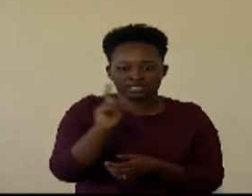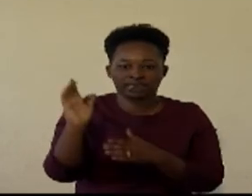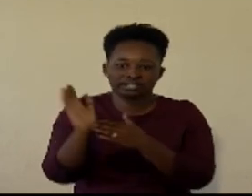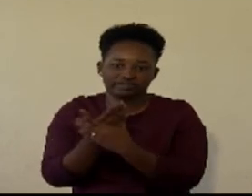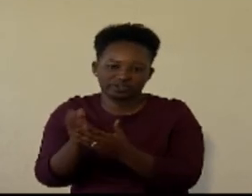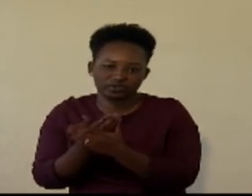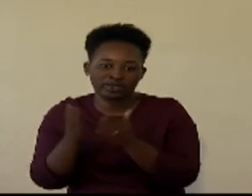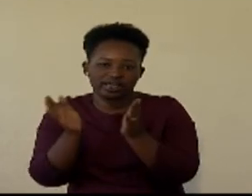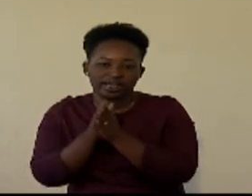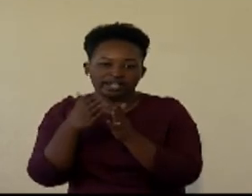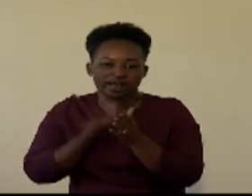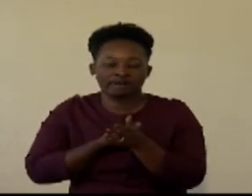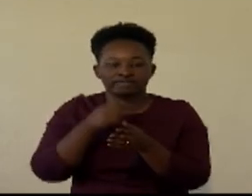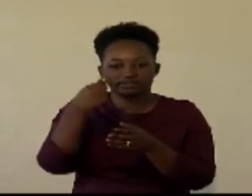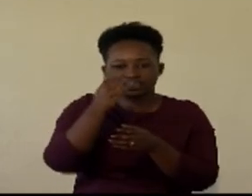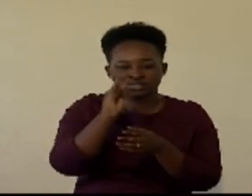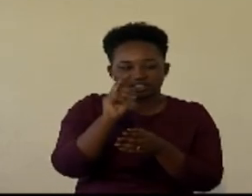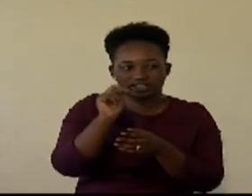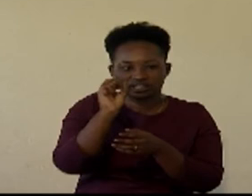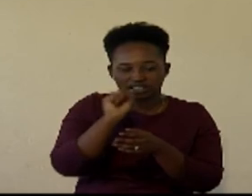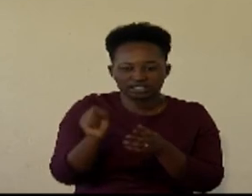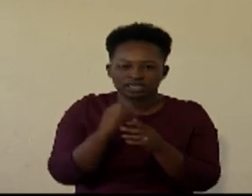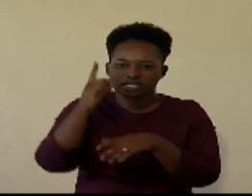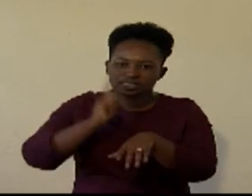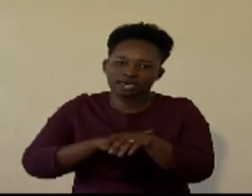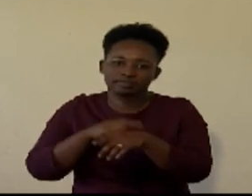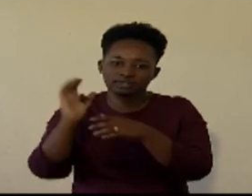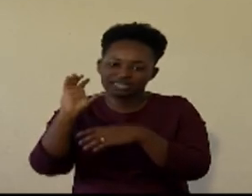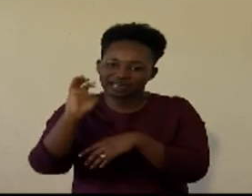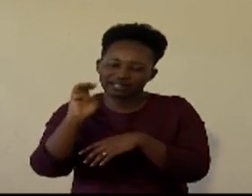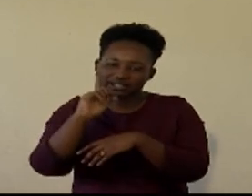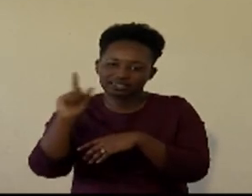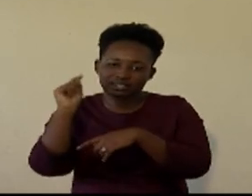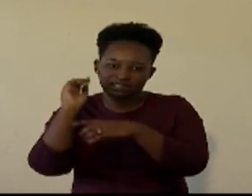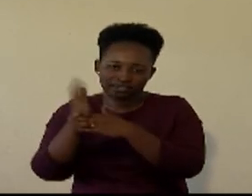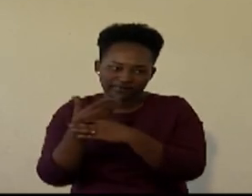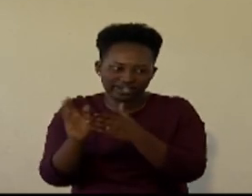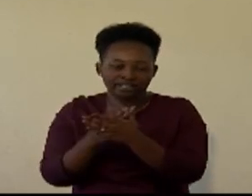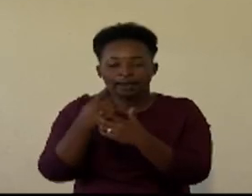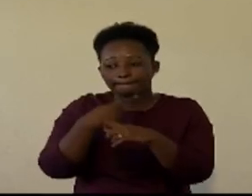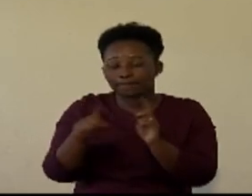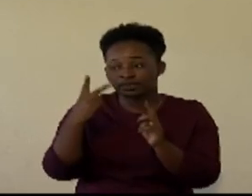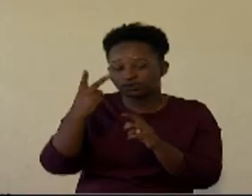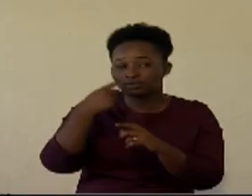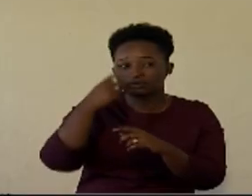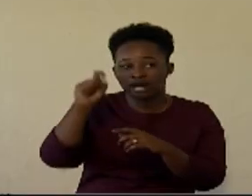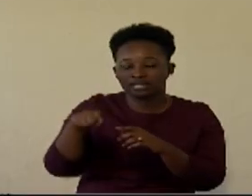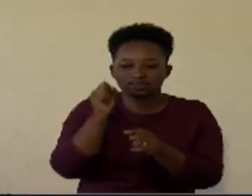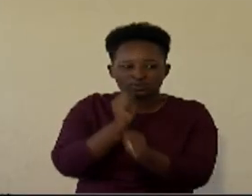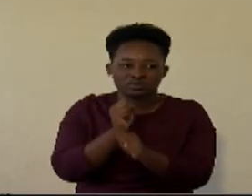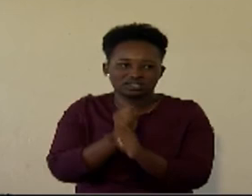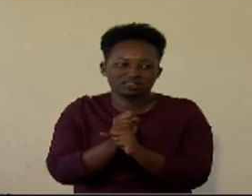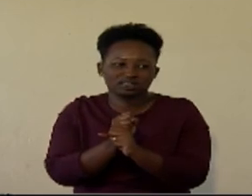us they ensure that there is no tumor that forms once cells are dividing but these two have to strike kind of a balance like